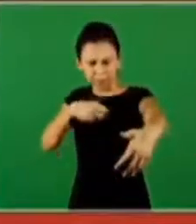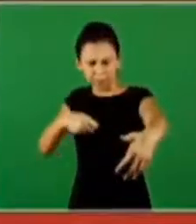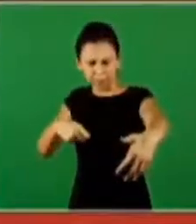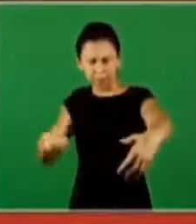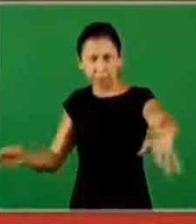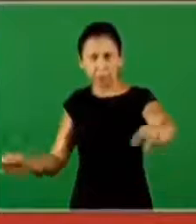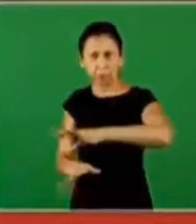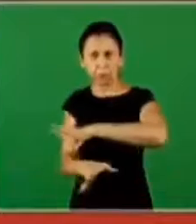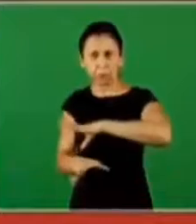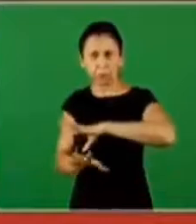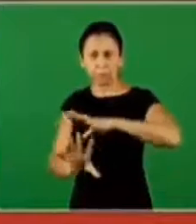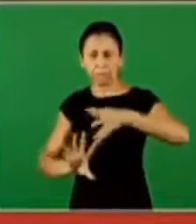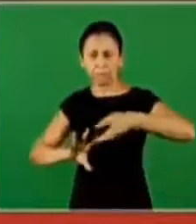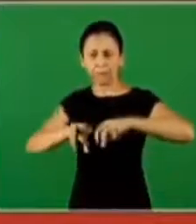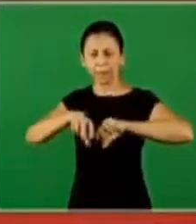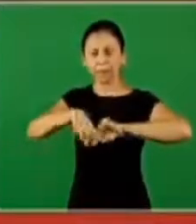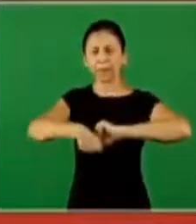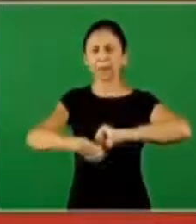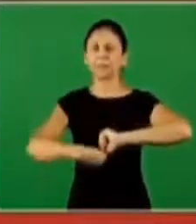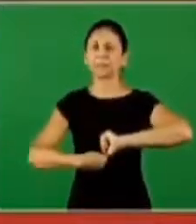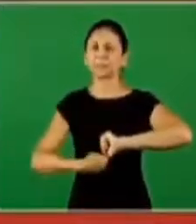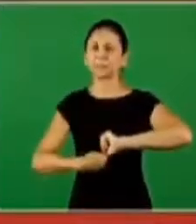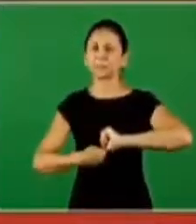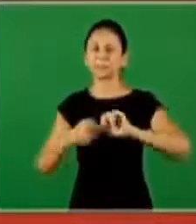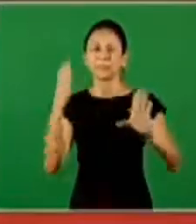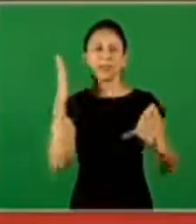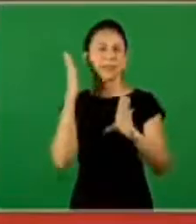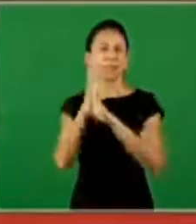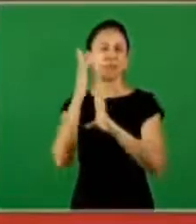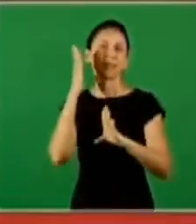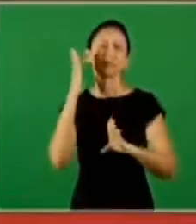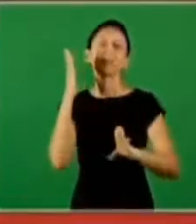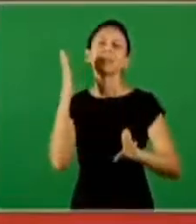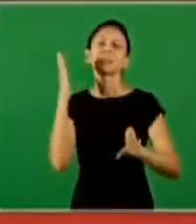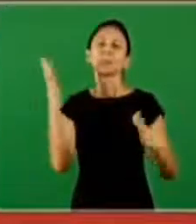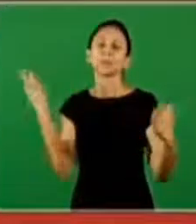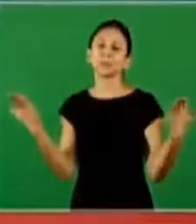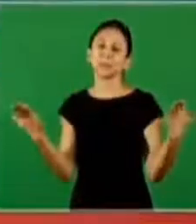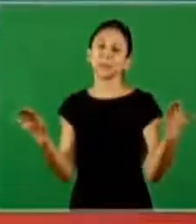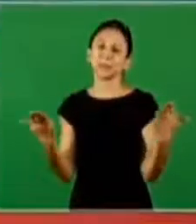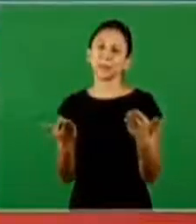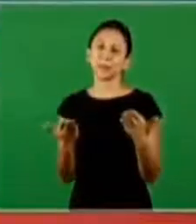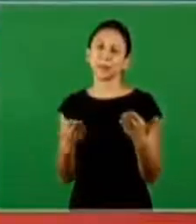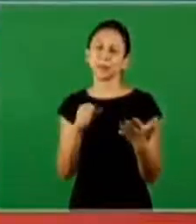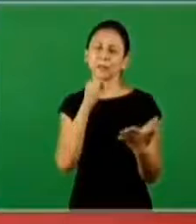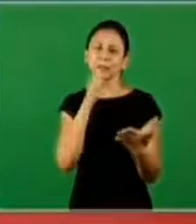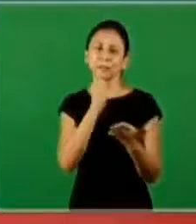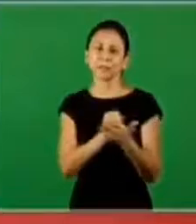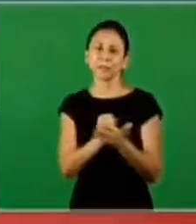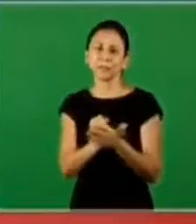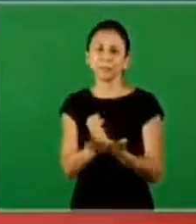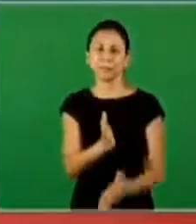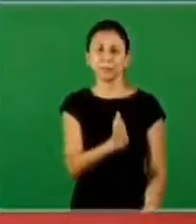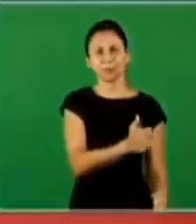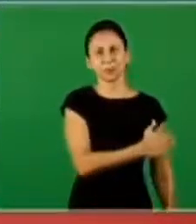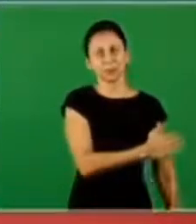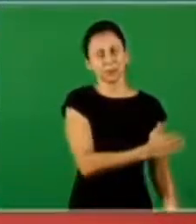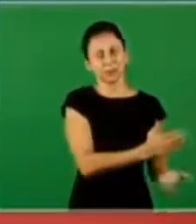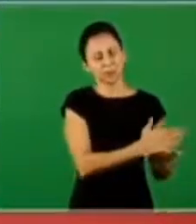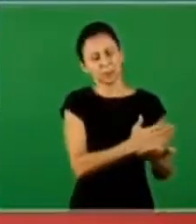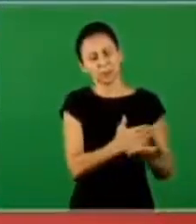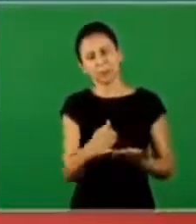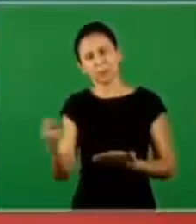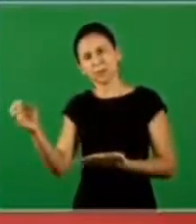close the canon of the New Testament what is in part is annihilated it ceased here because what came is